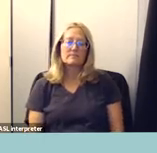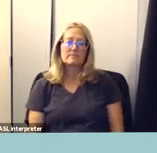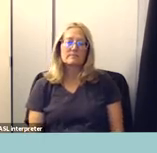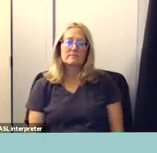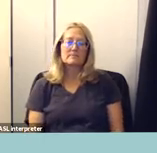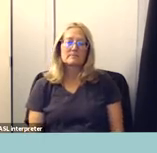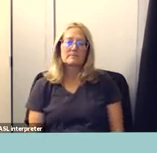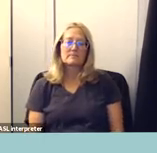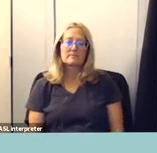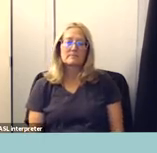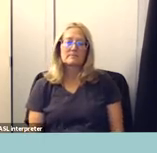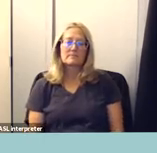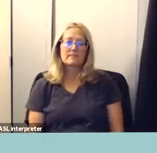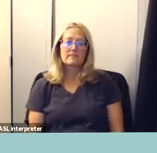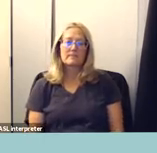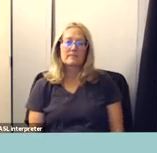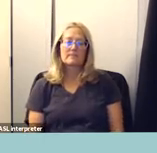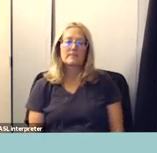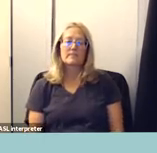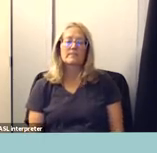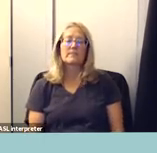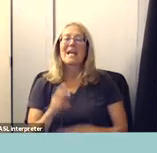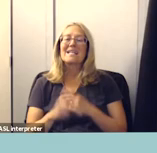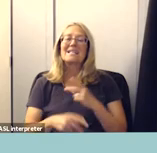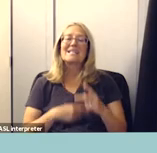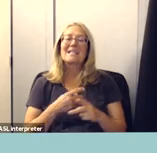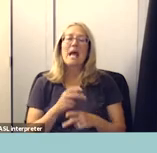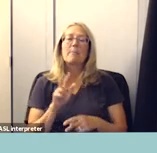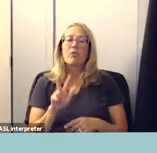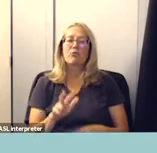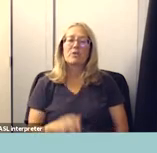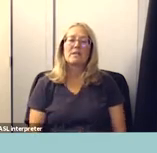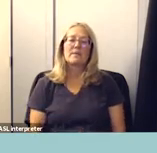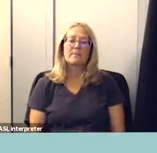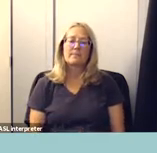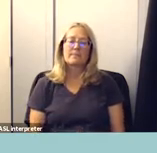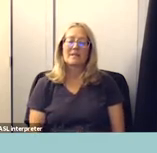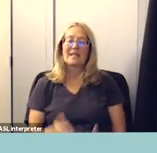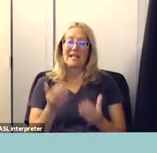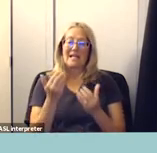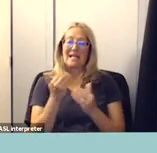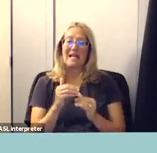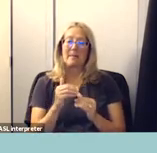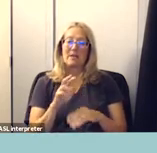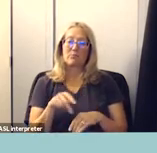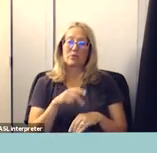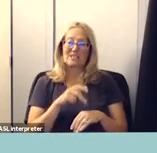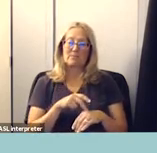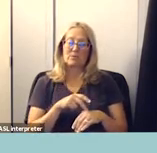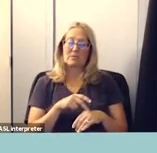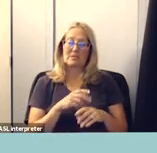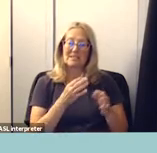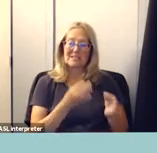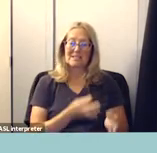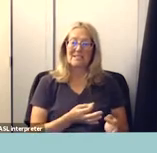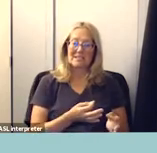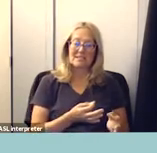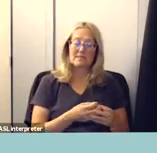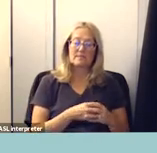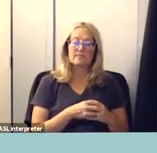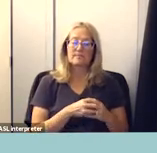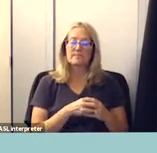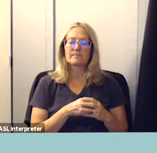um type three um there's limited principal discretion um